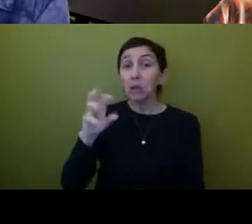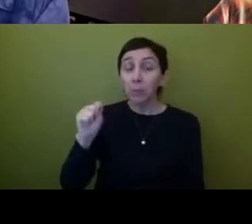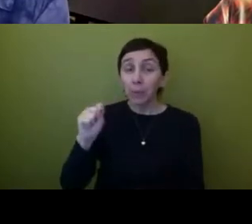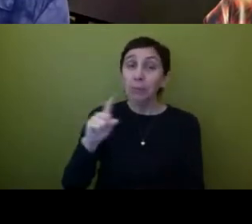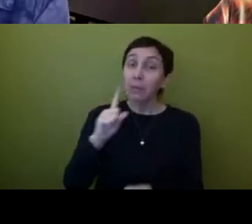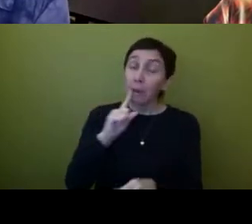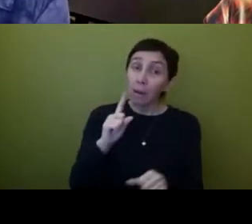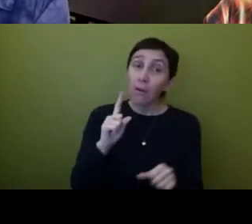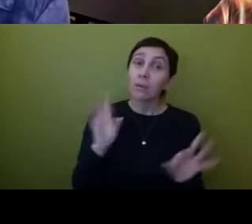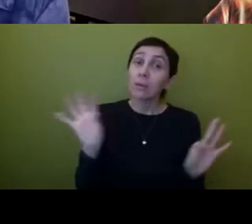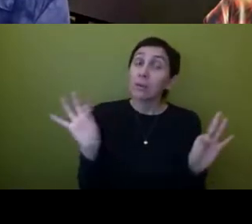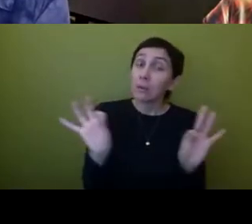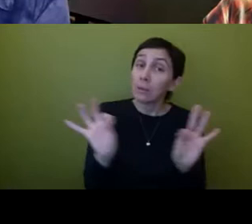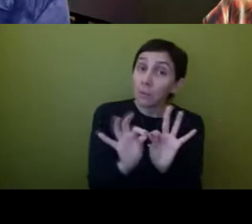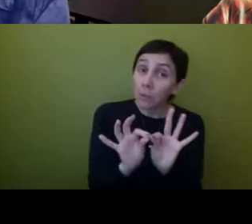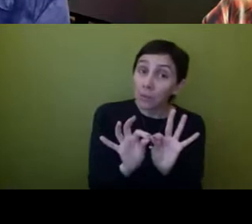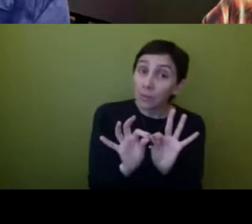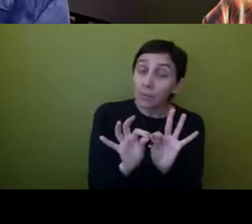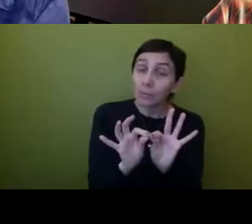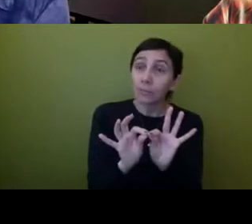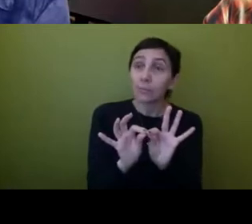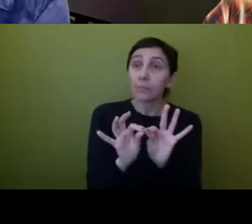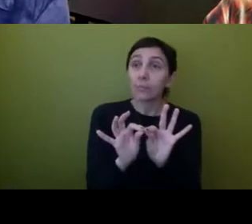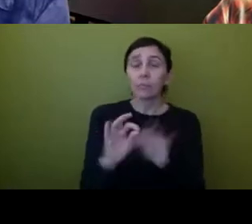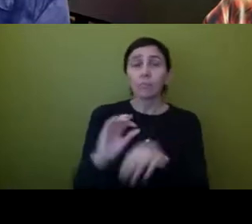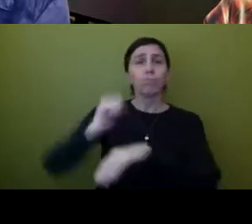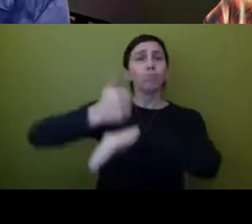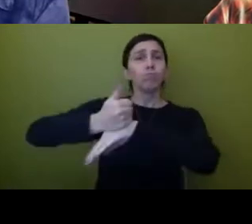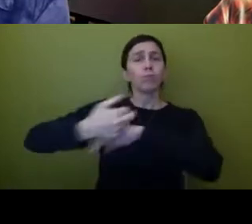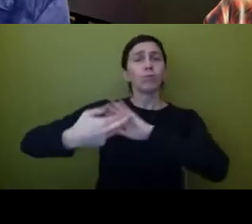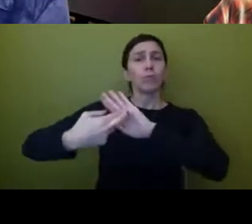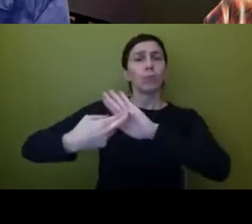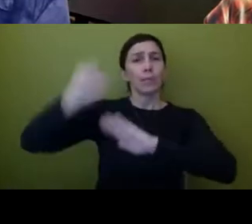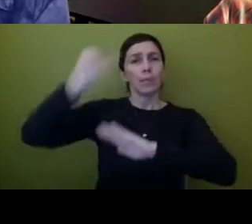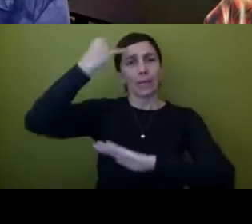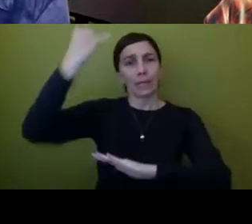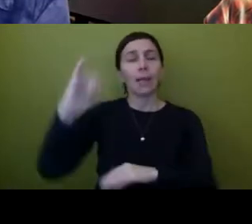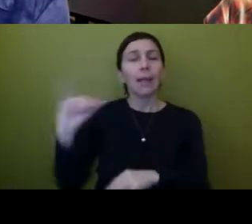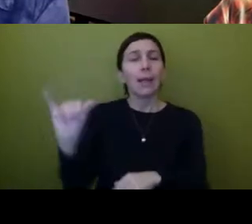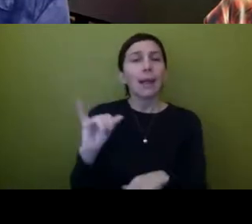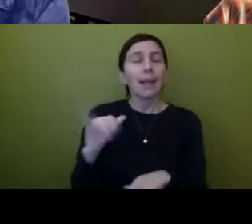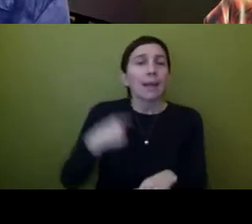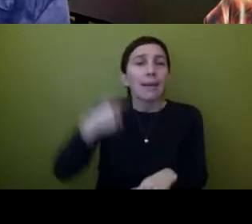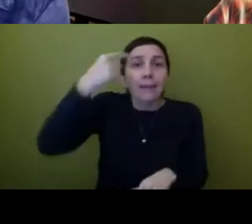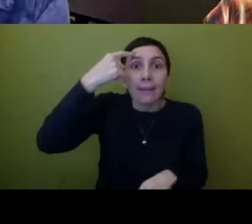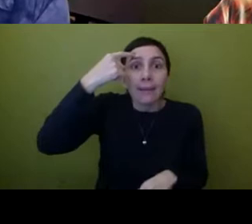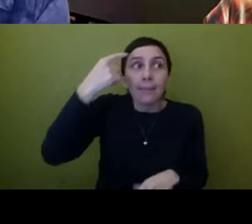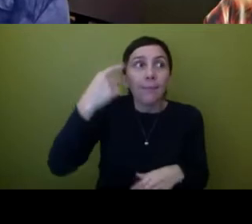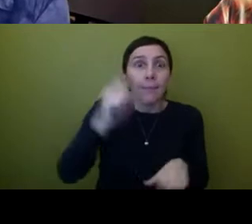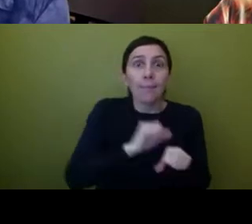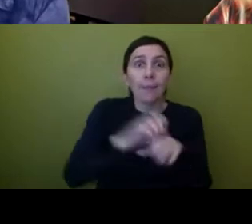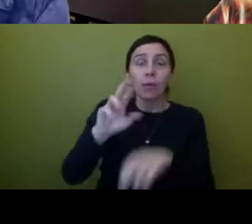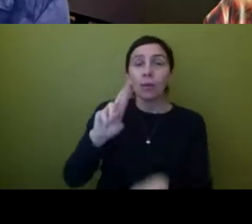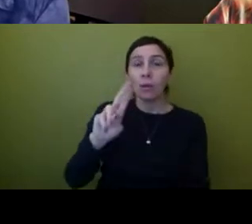physical um representations of something i mean mount rush i mean i just think of like mount